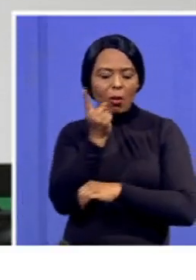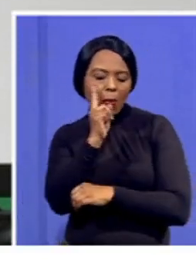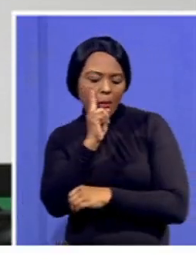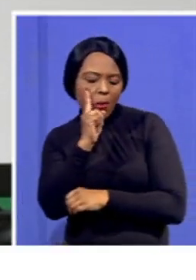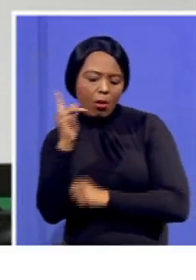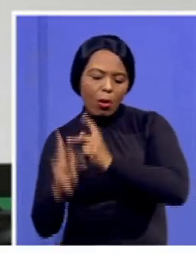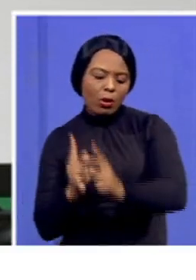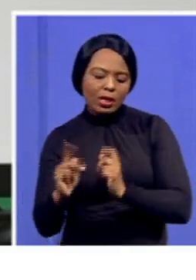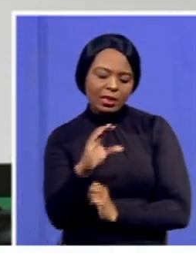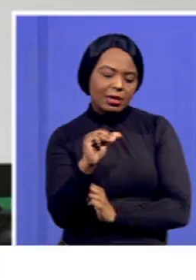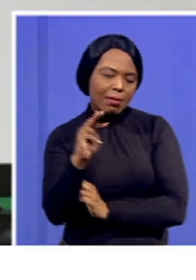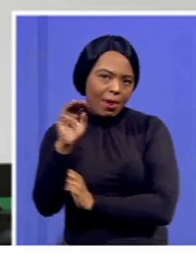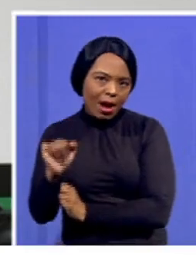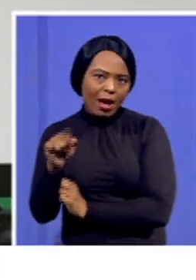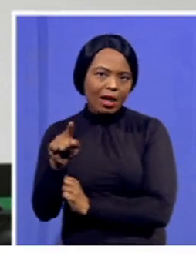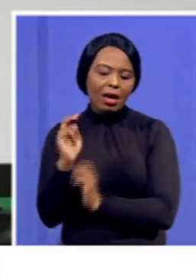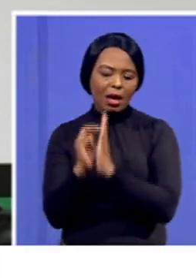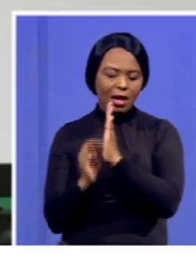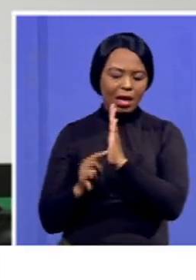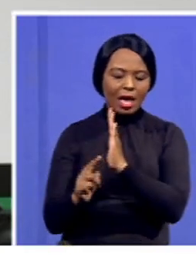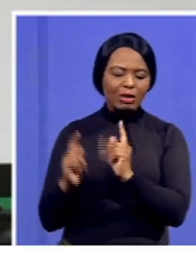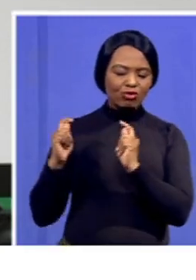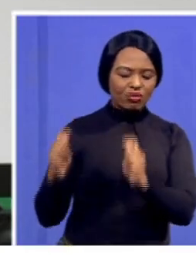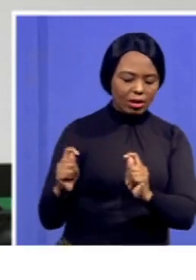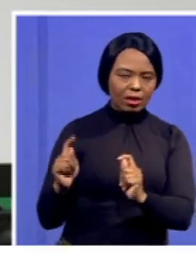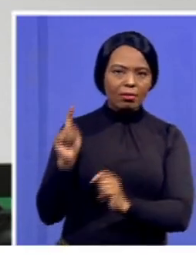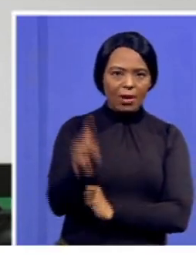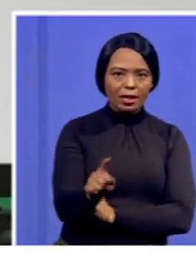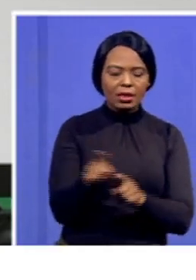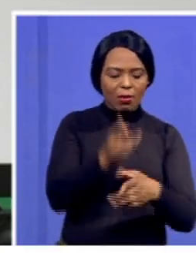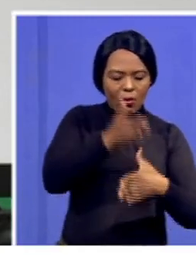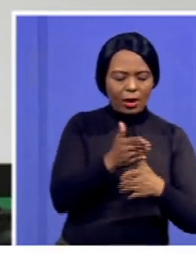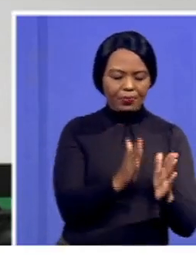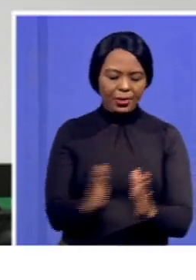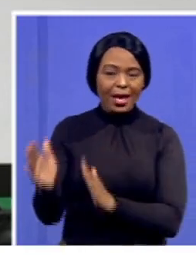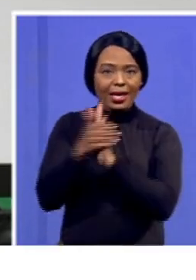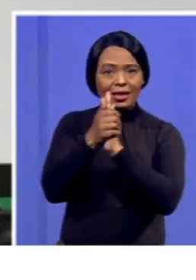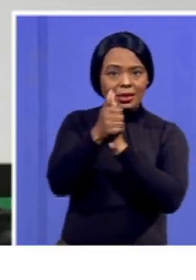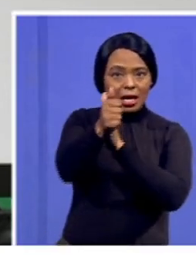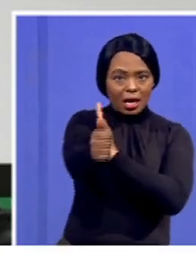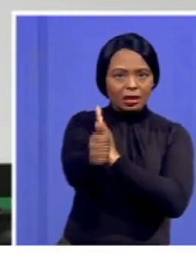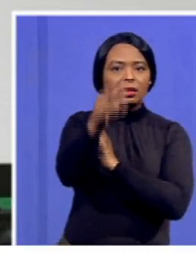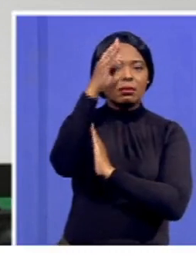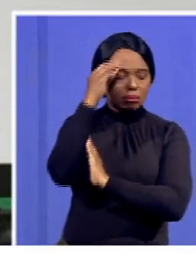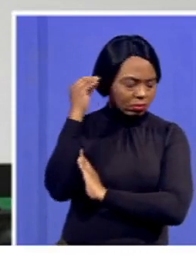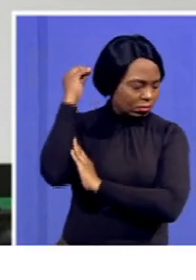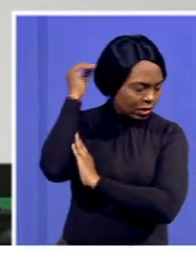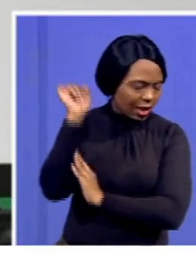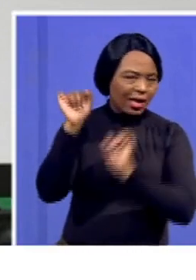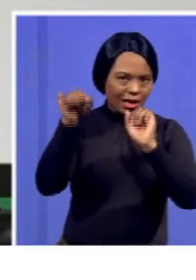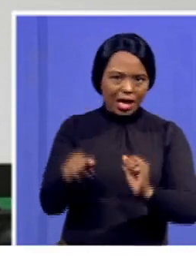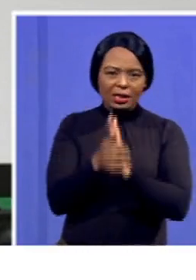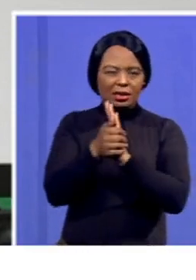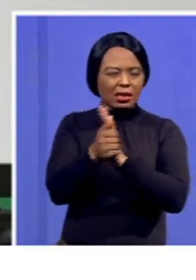around CCMA and strengthen them and that work. On the skills, we are acknowledging that the skills, scarce skills